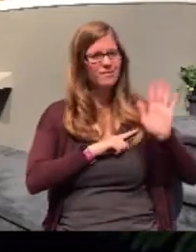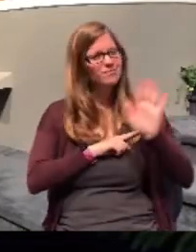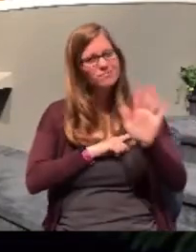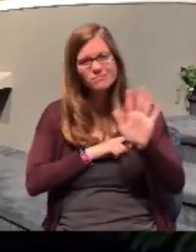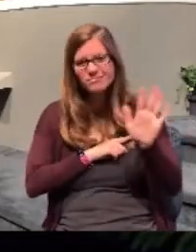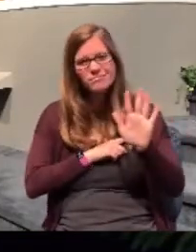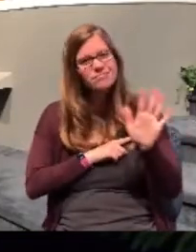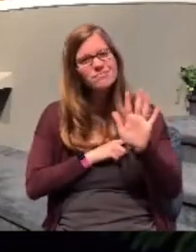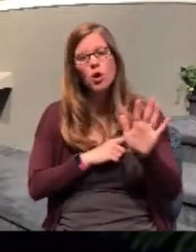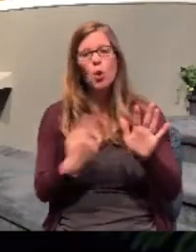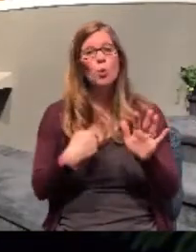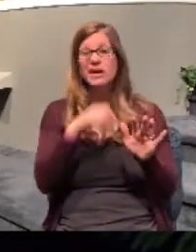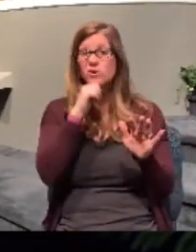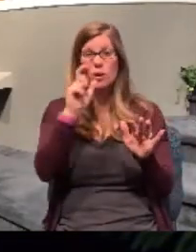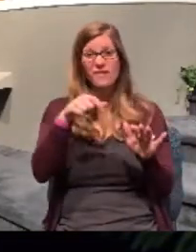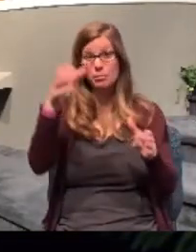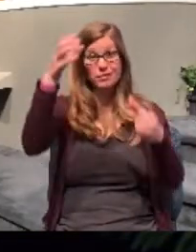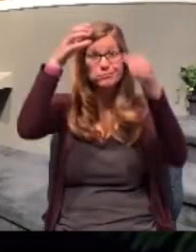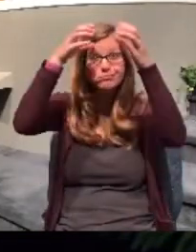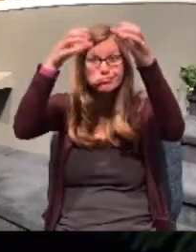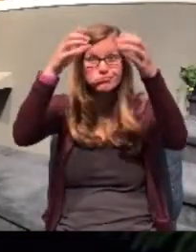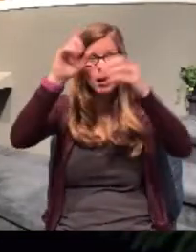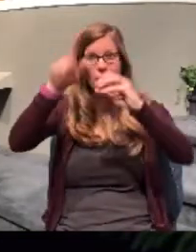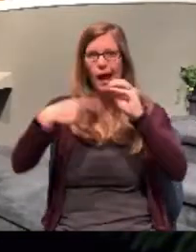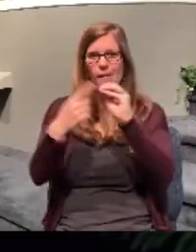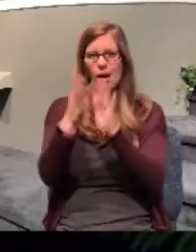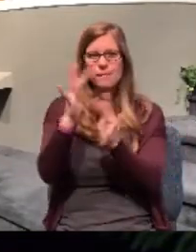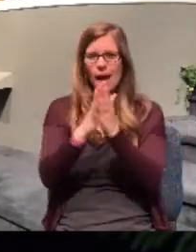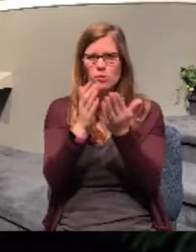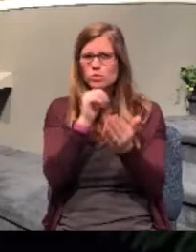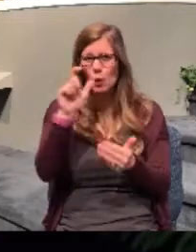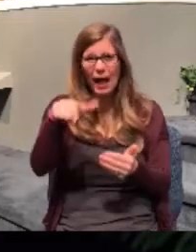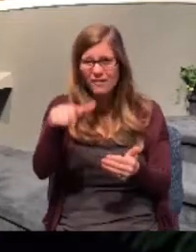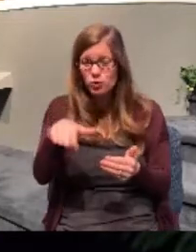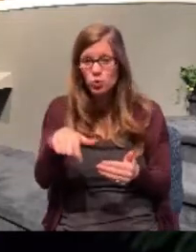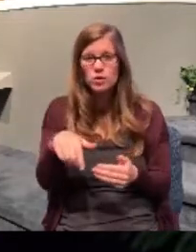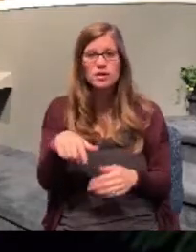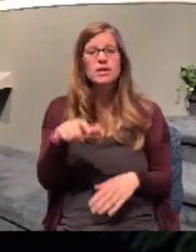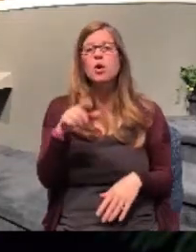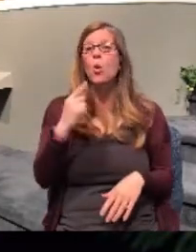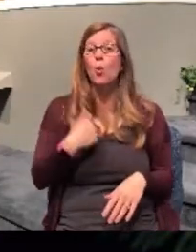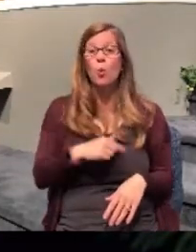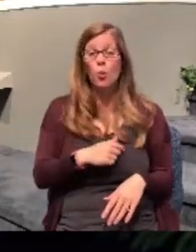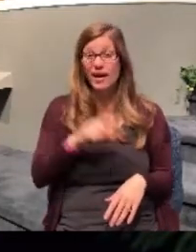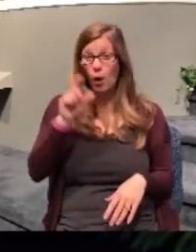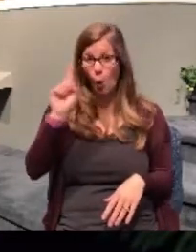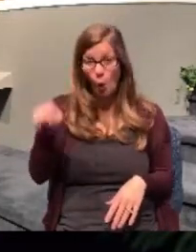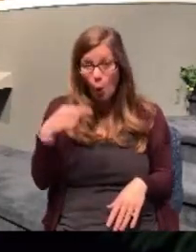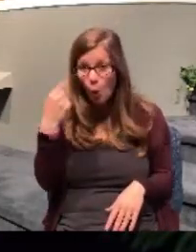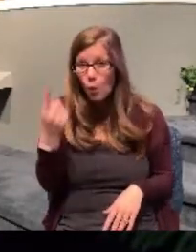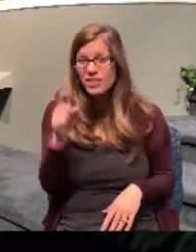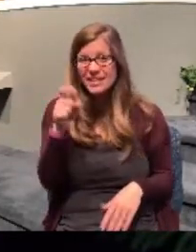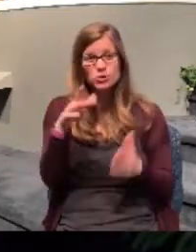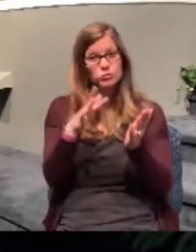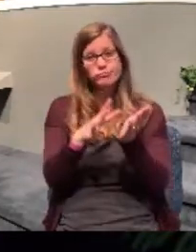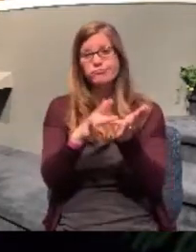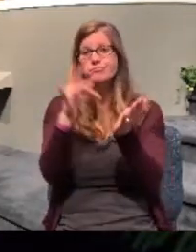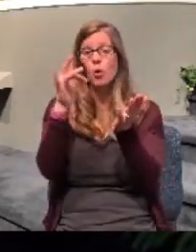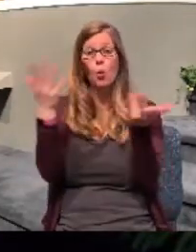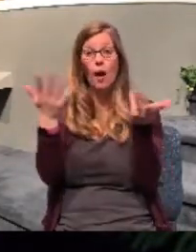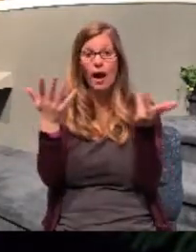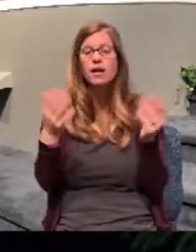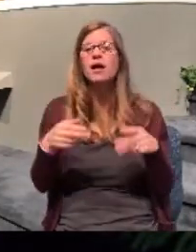even have to be theologians to lead people to Christ. We just need to take advantage of the